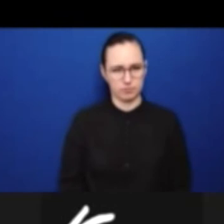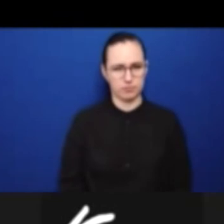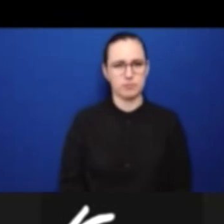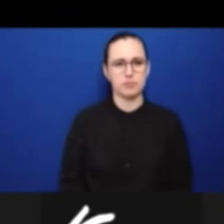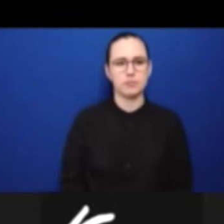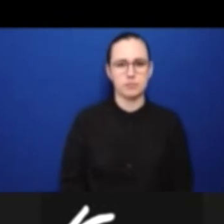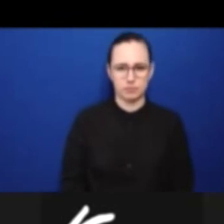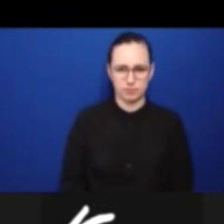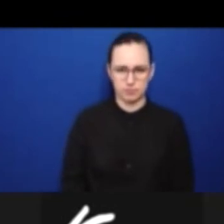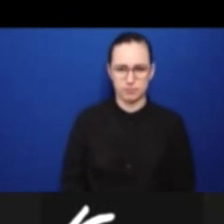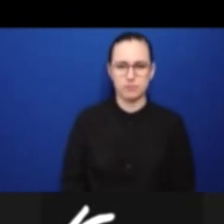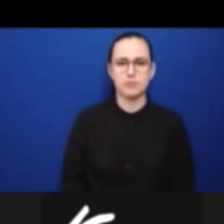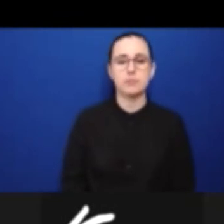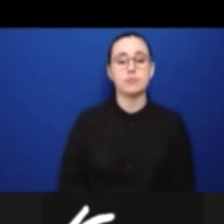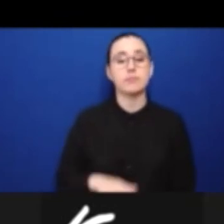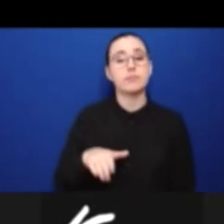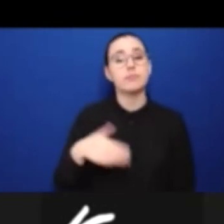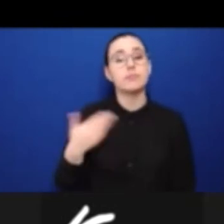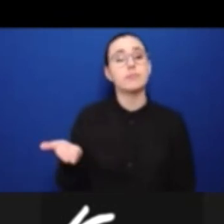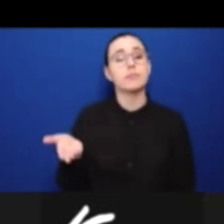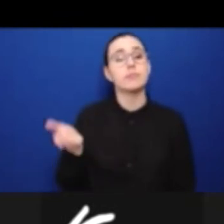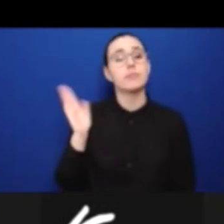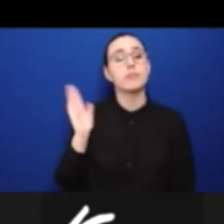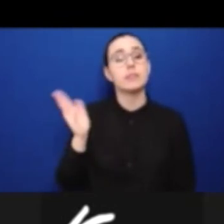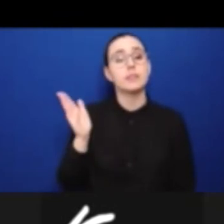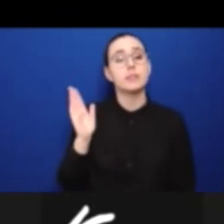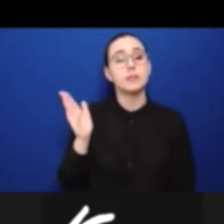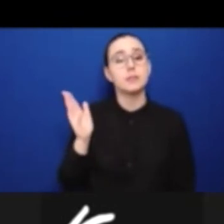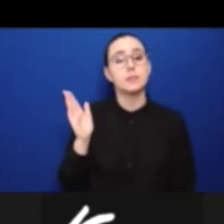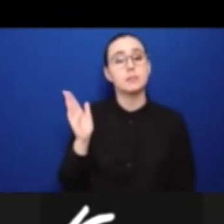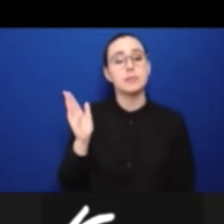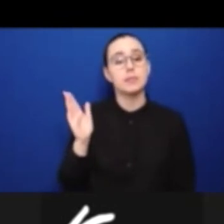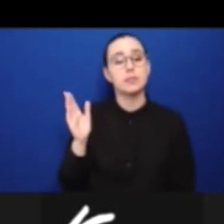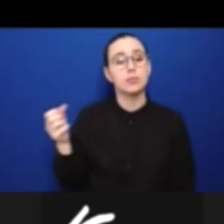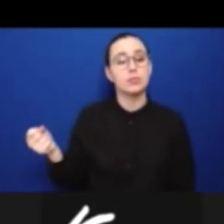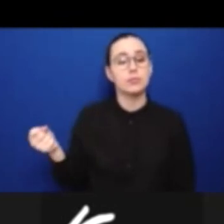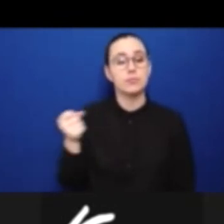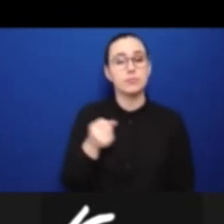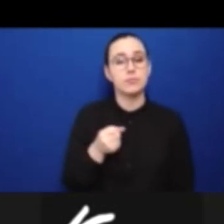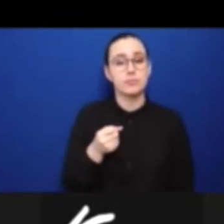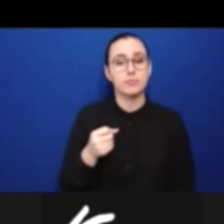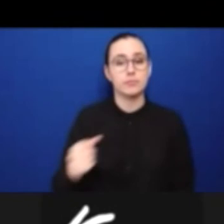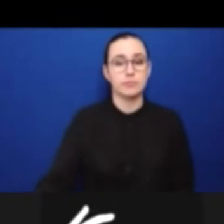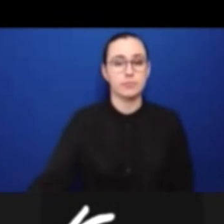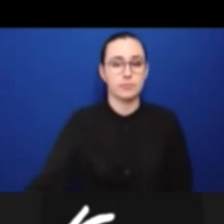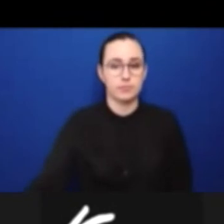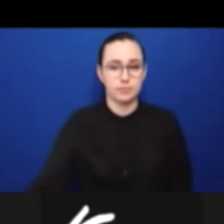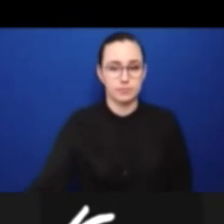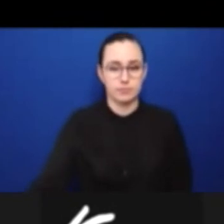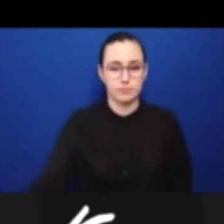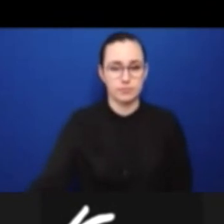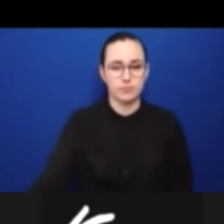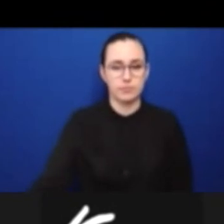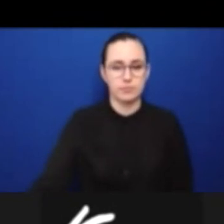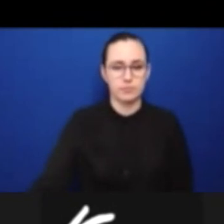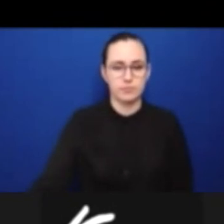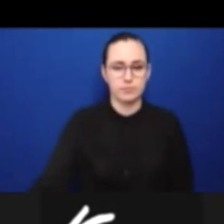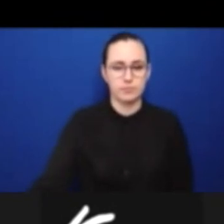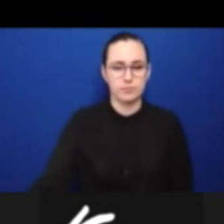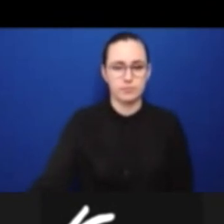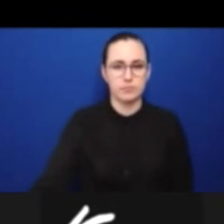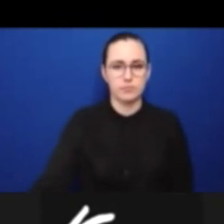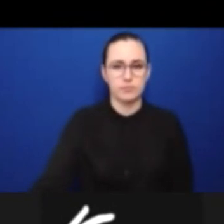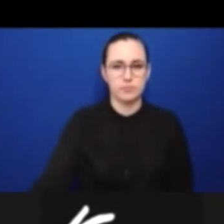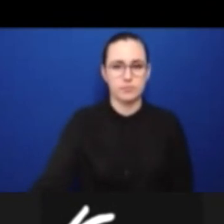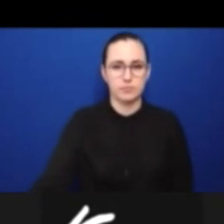speaker will be Dr. Lubab Arim. She's the Chief in the Social Analysis and Modeling Division